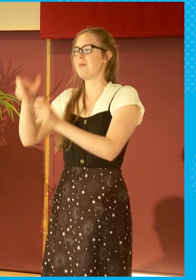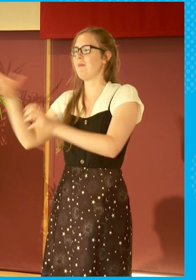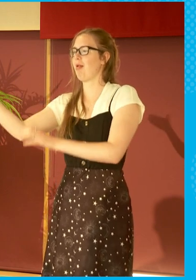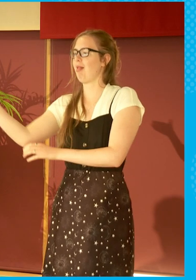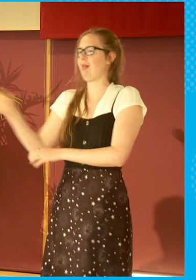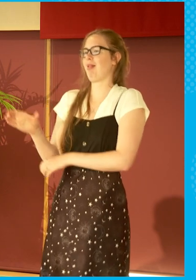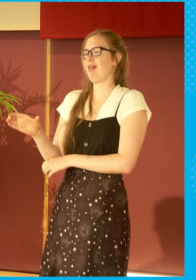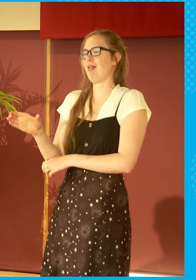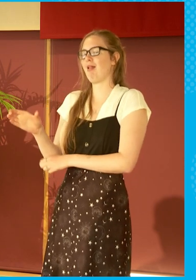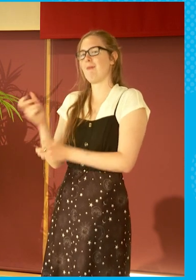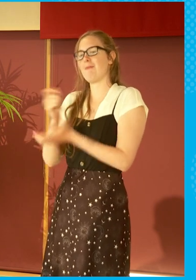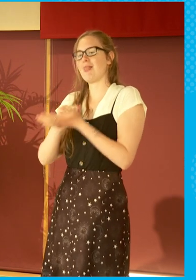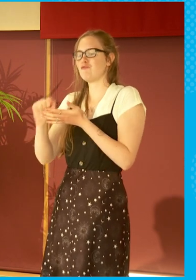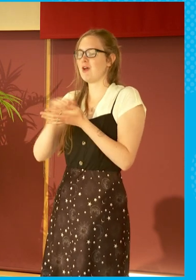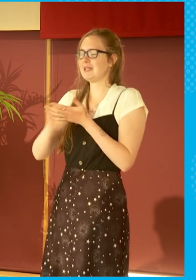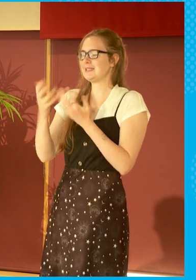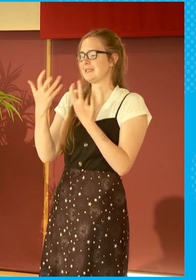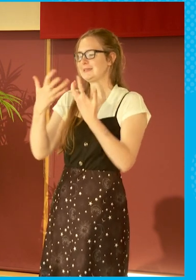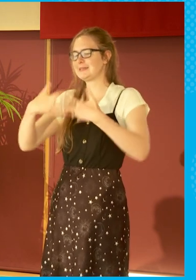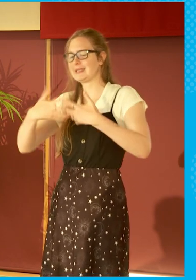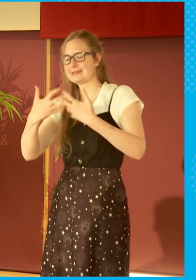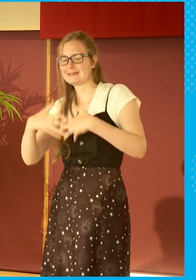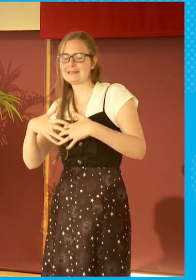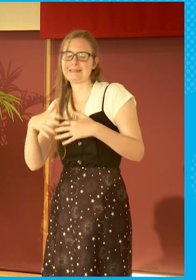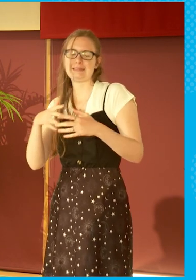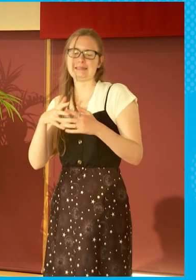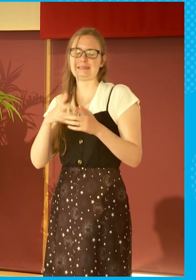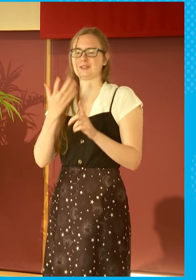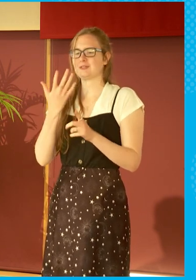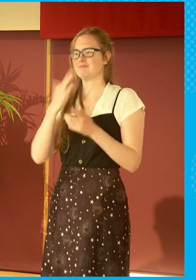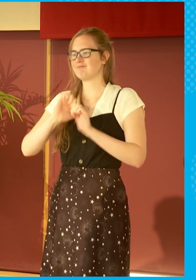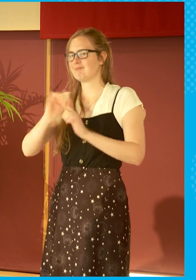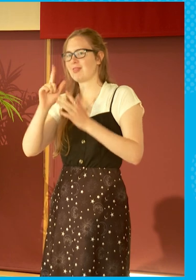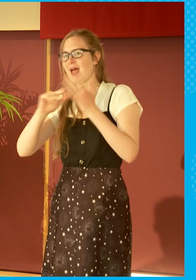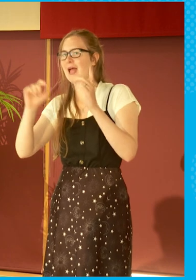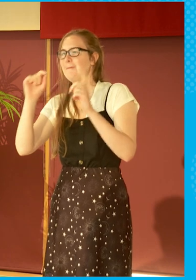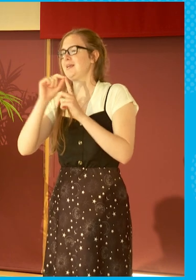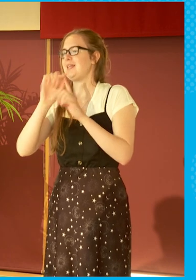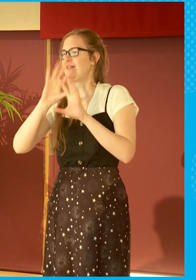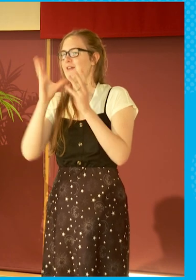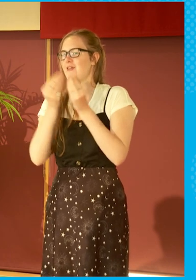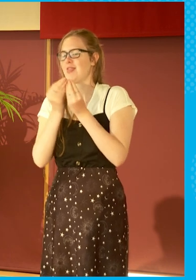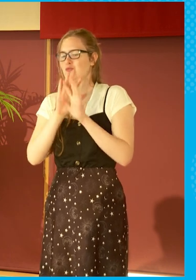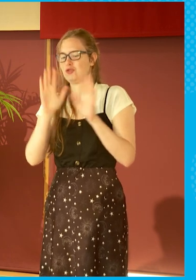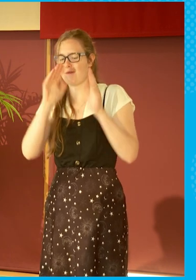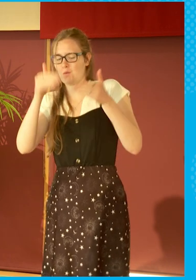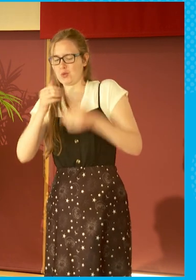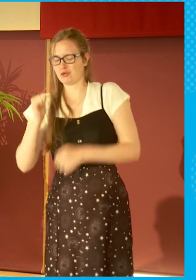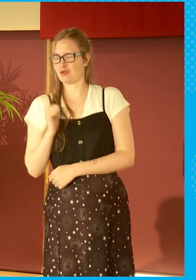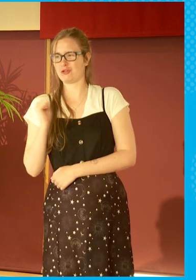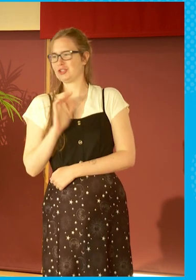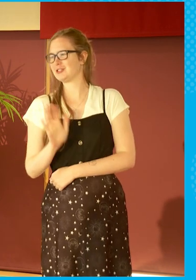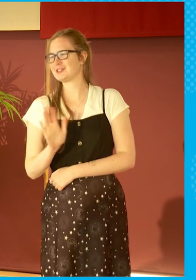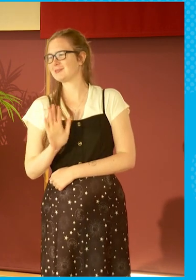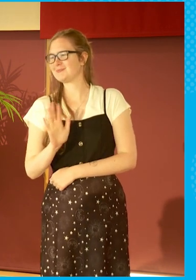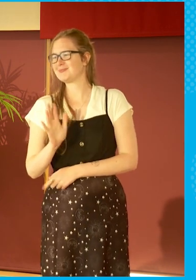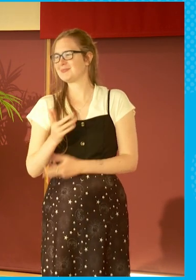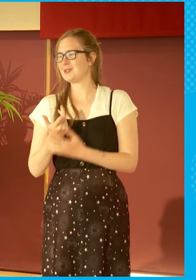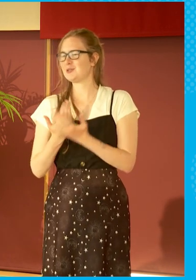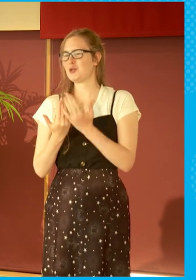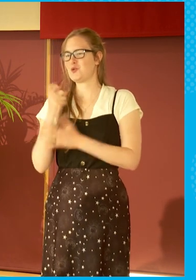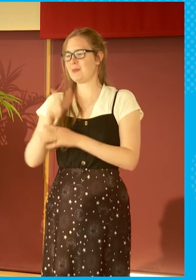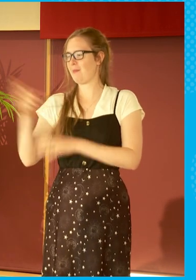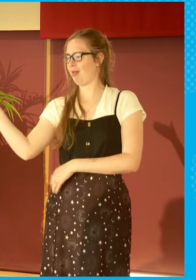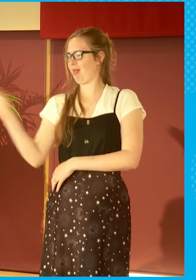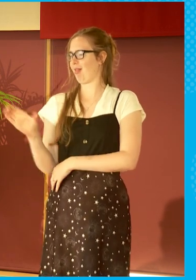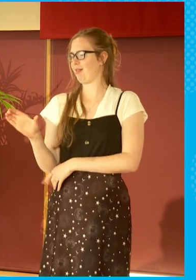writing, the techniques, the IP of all of that wasn't really a Scottish brand. And you mentioned that particularly,